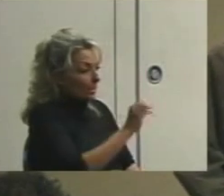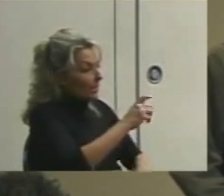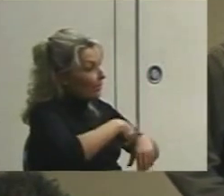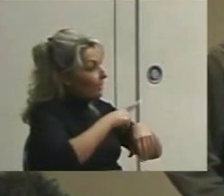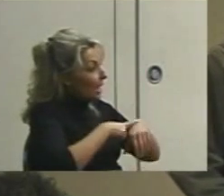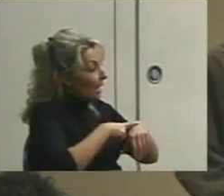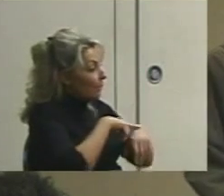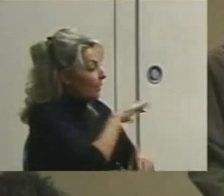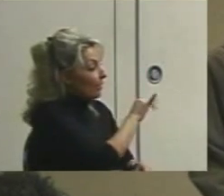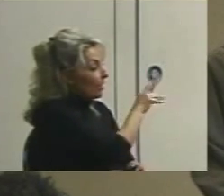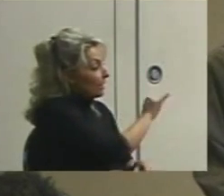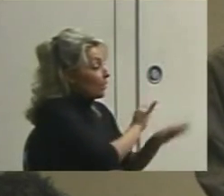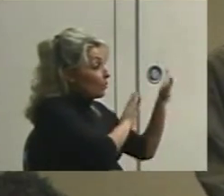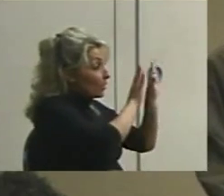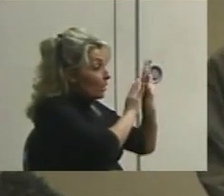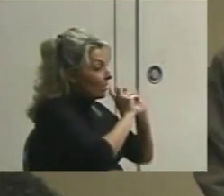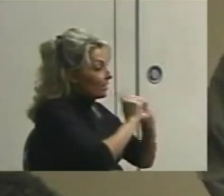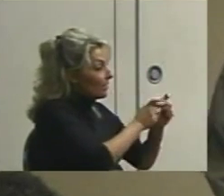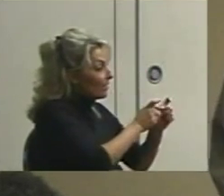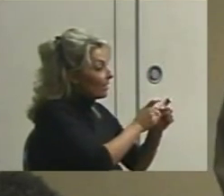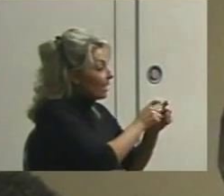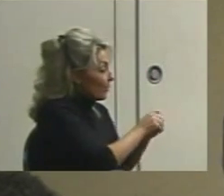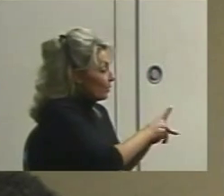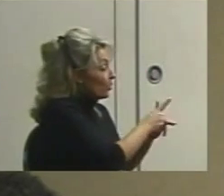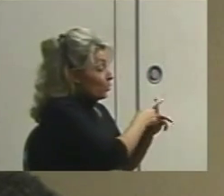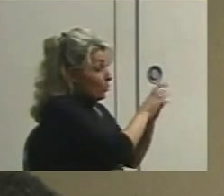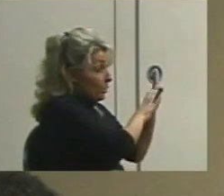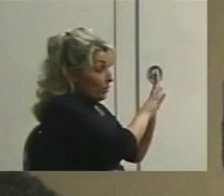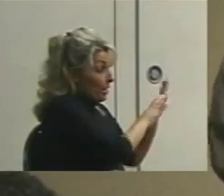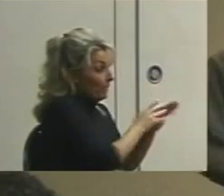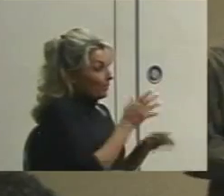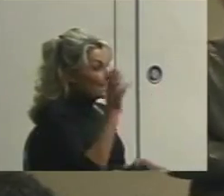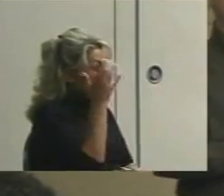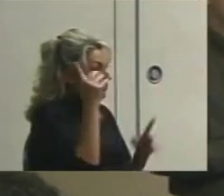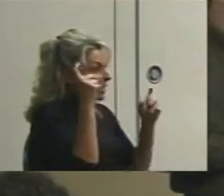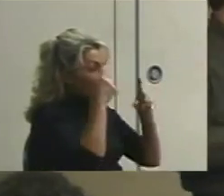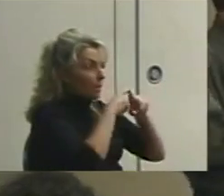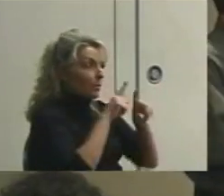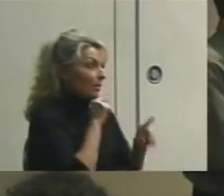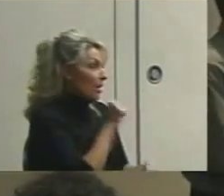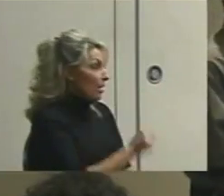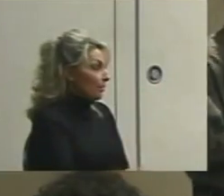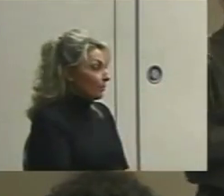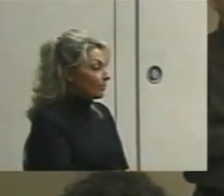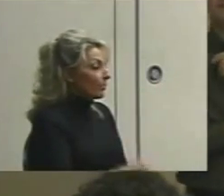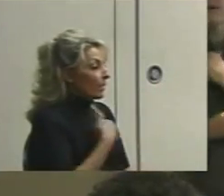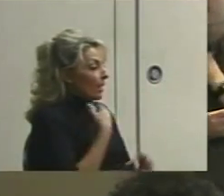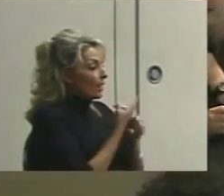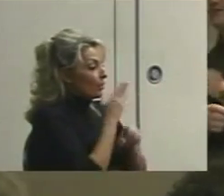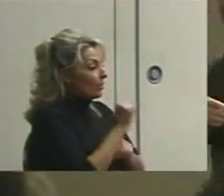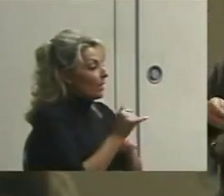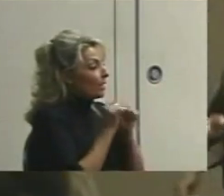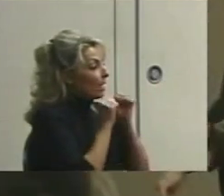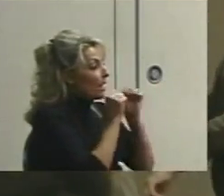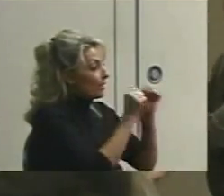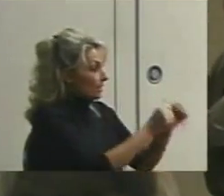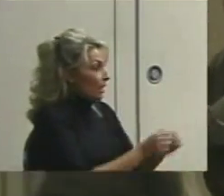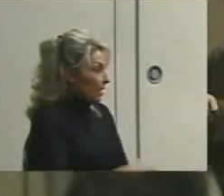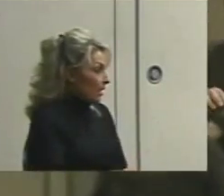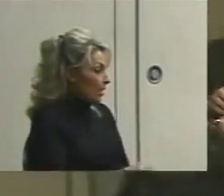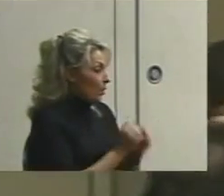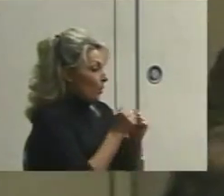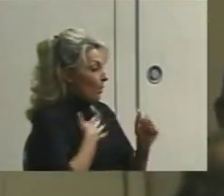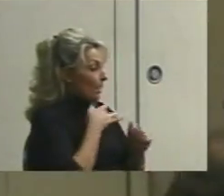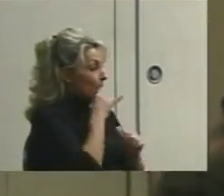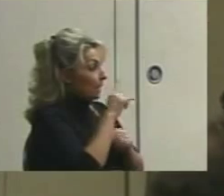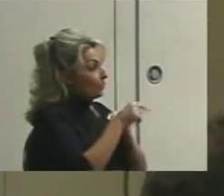time she did it given an opportunity. Sounds complicated? It's not. I used this constantly with